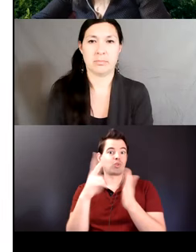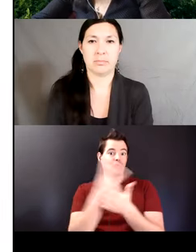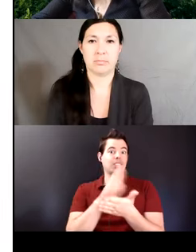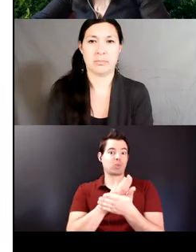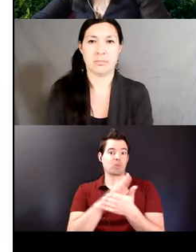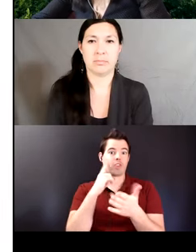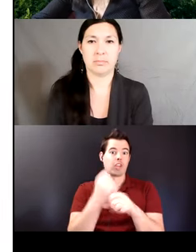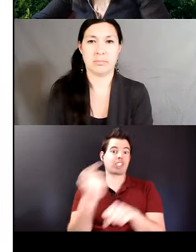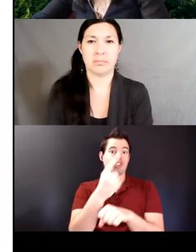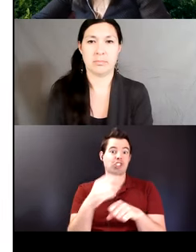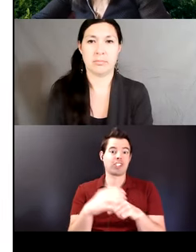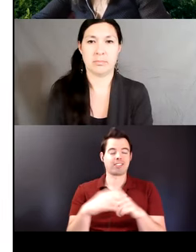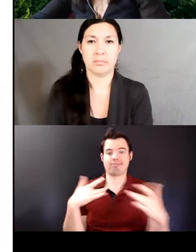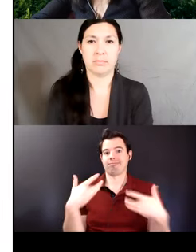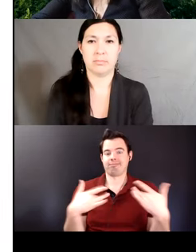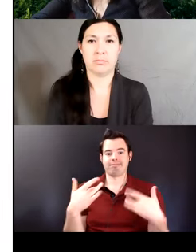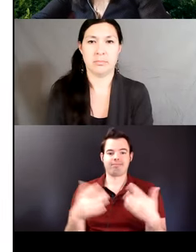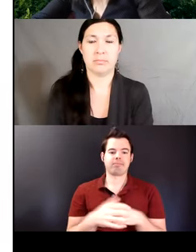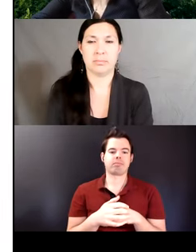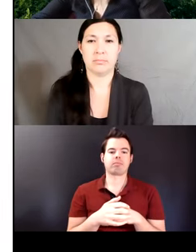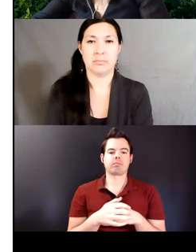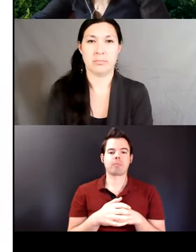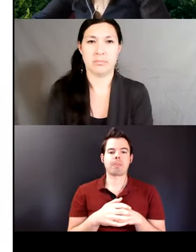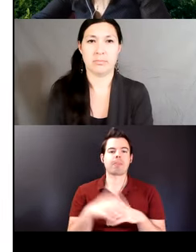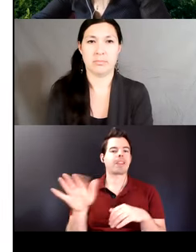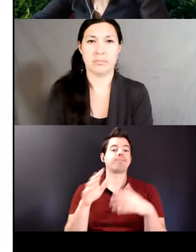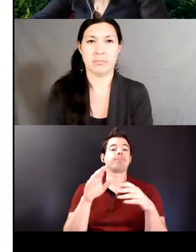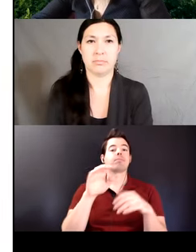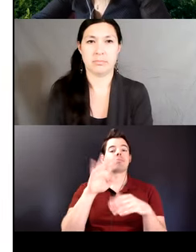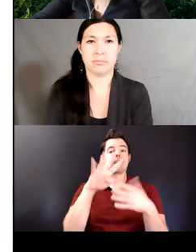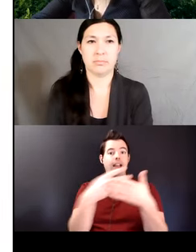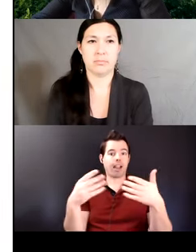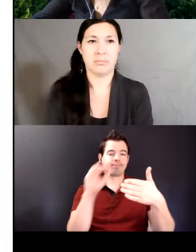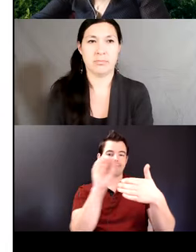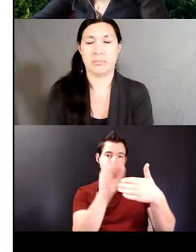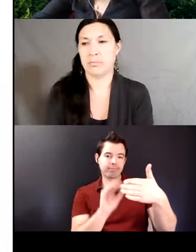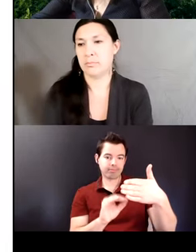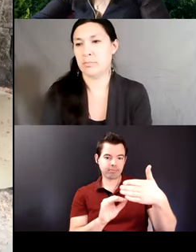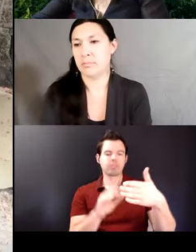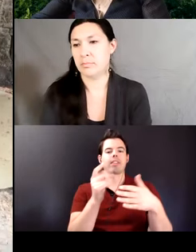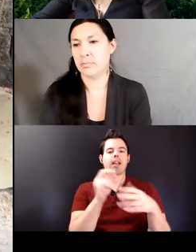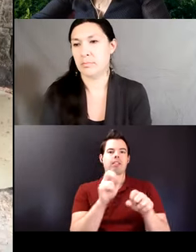year after transcribing in a lang the data has been manipulated in python